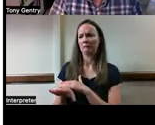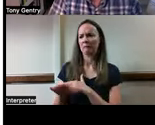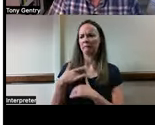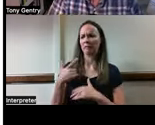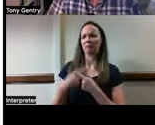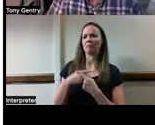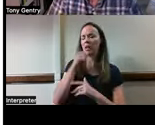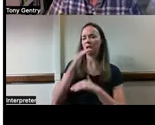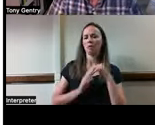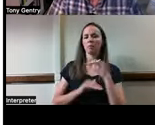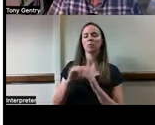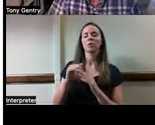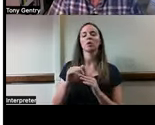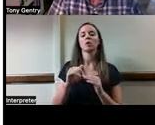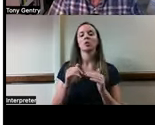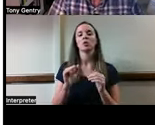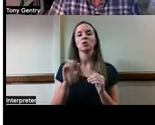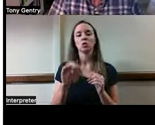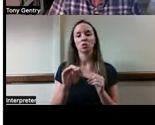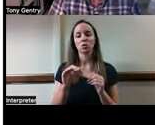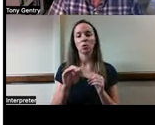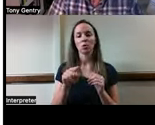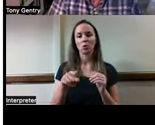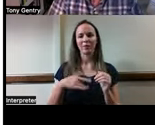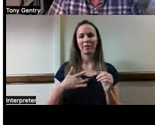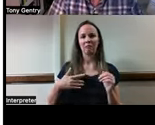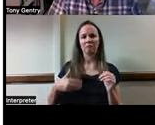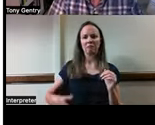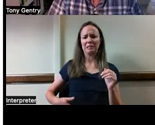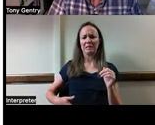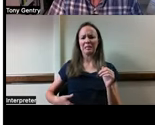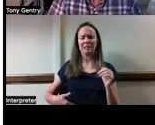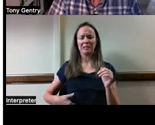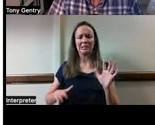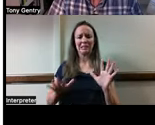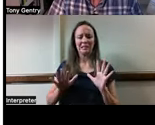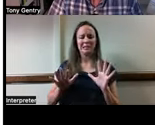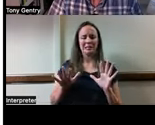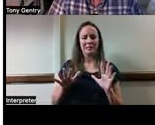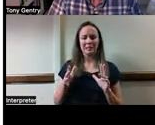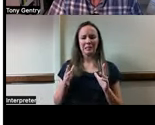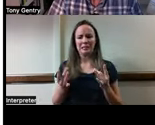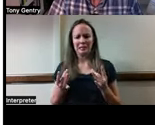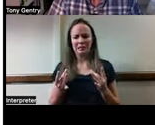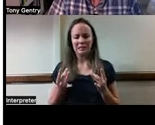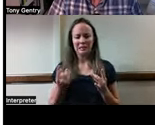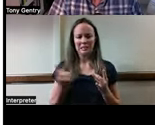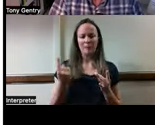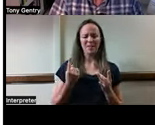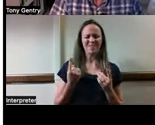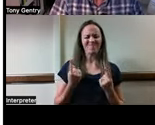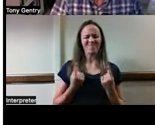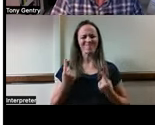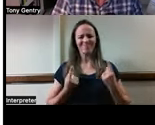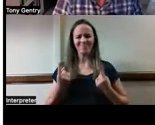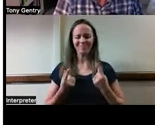So what you need to think, so you're getting that spidey tingle, that spidey sense that something's fishy here. You're